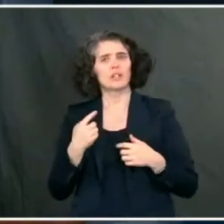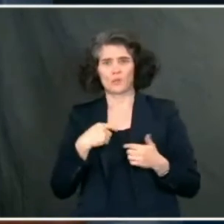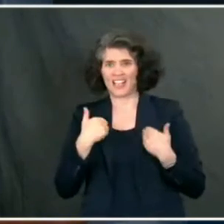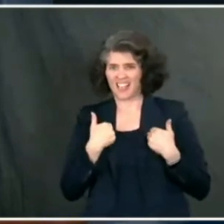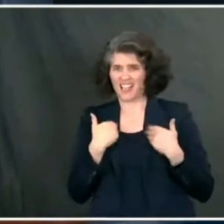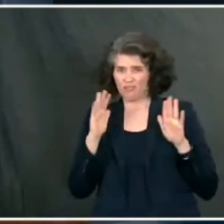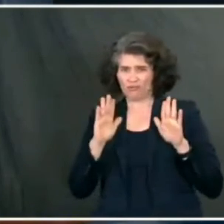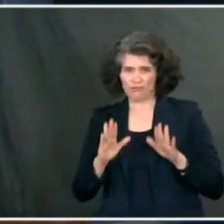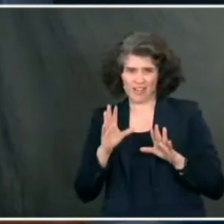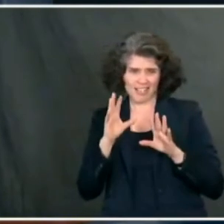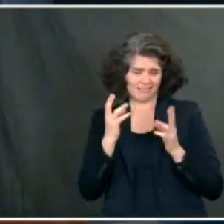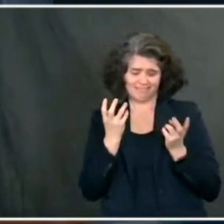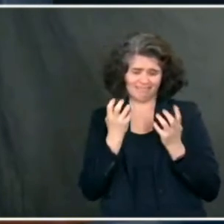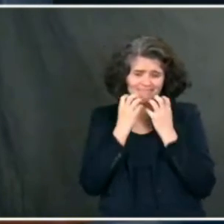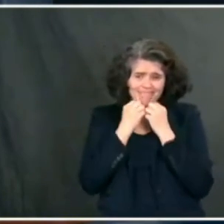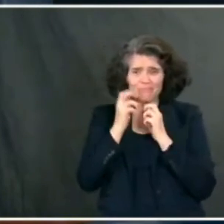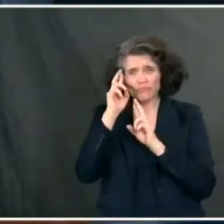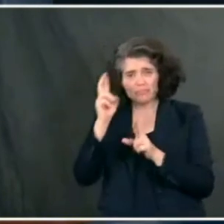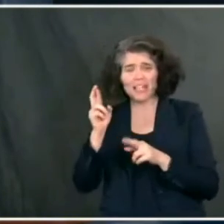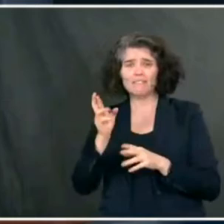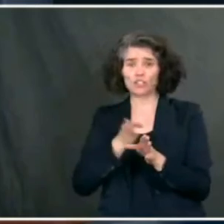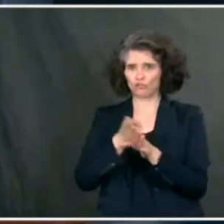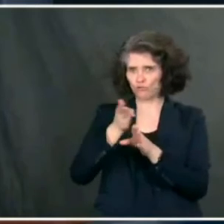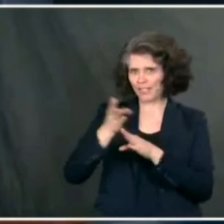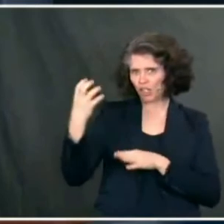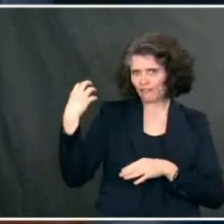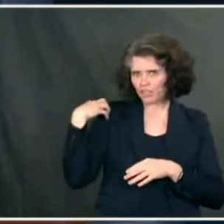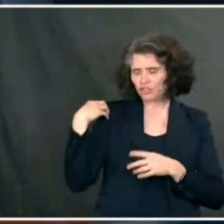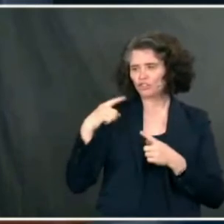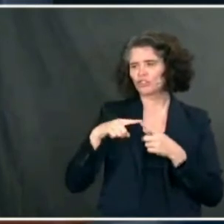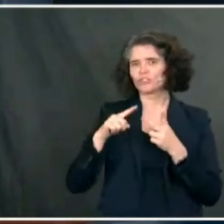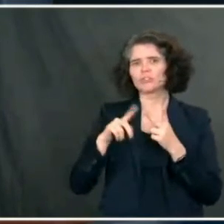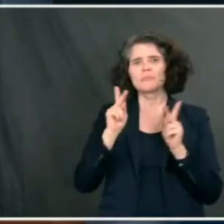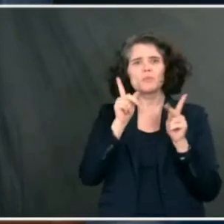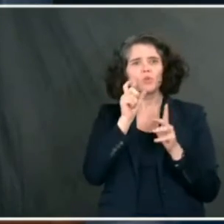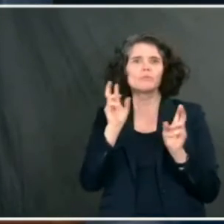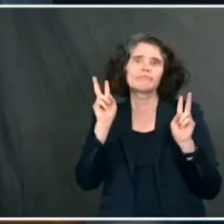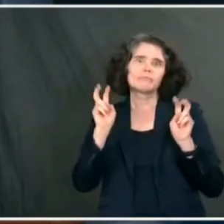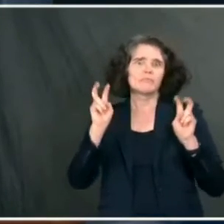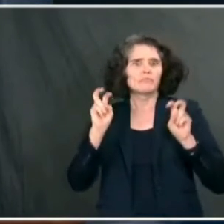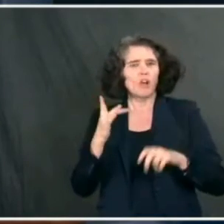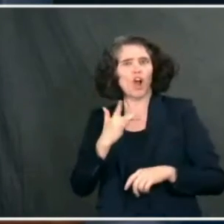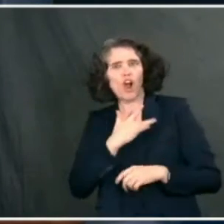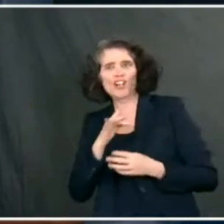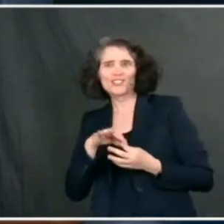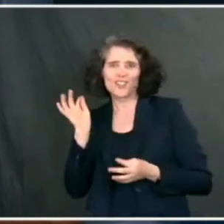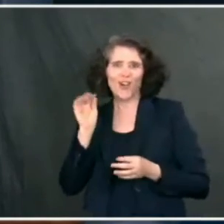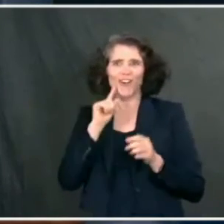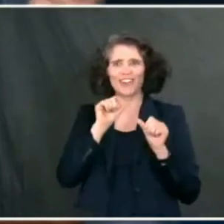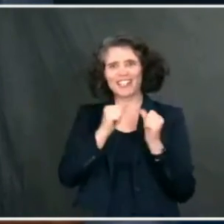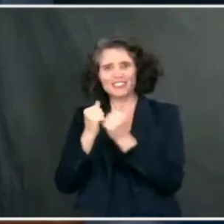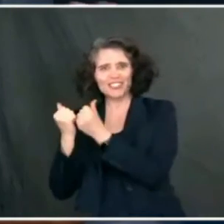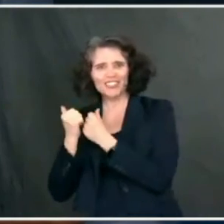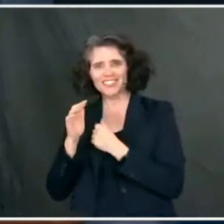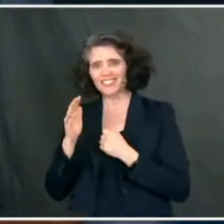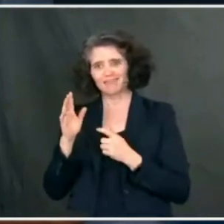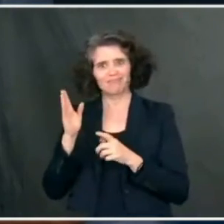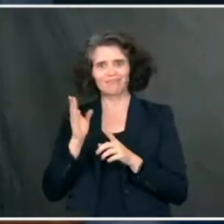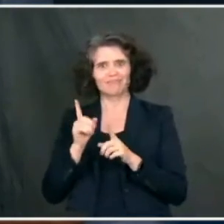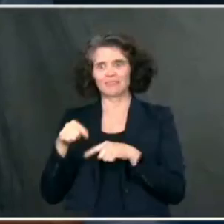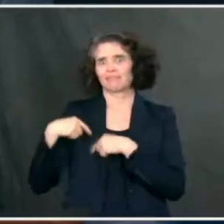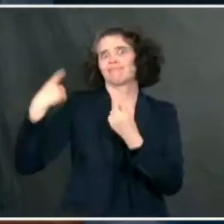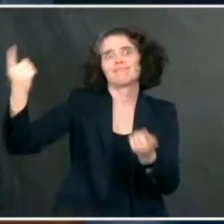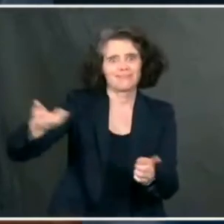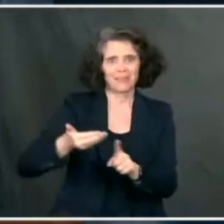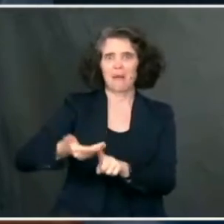value for career officials, for the officials who have been the heart and soul of agencies across government since long before the Trump